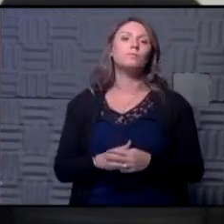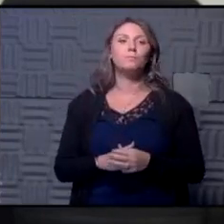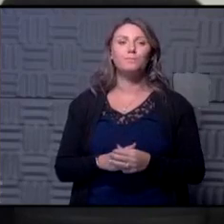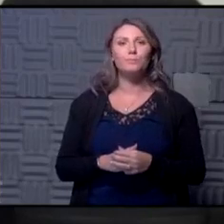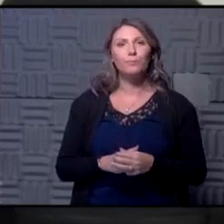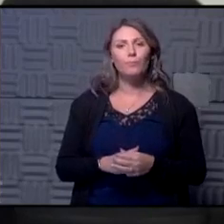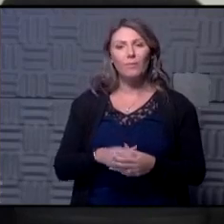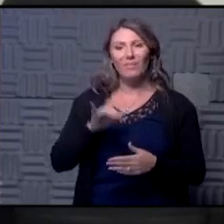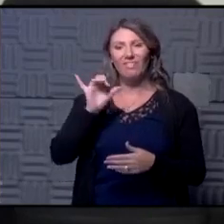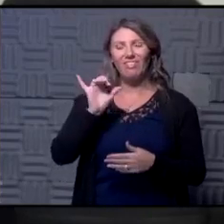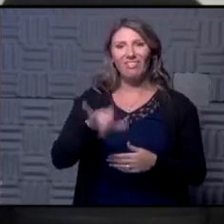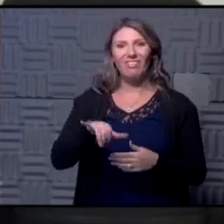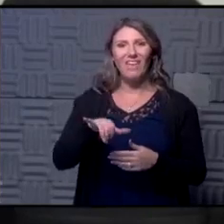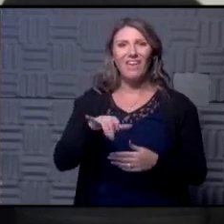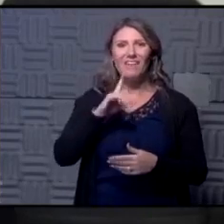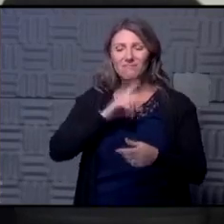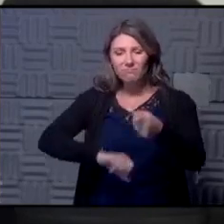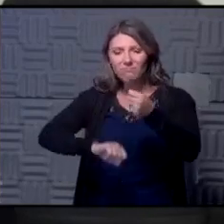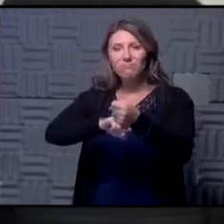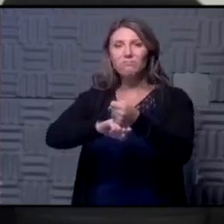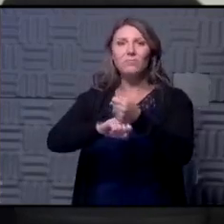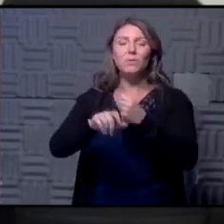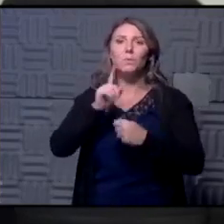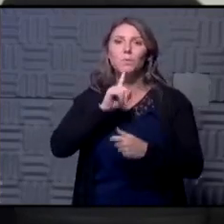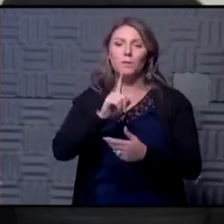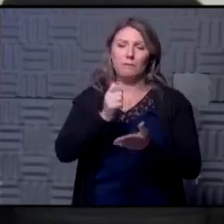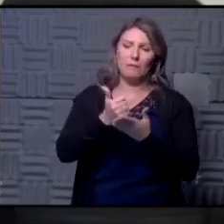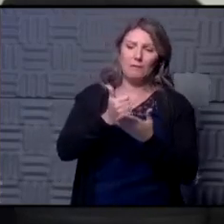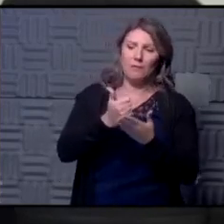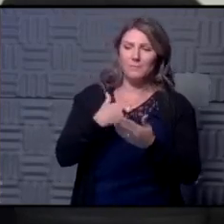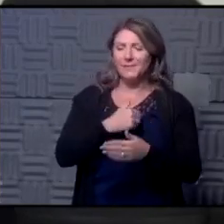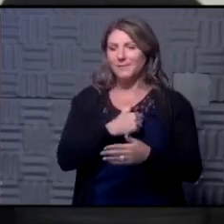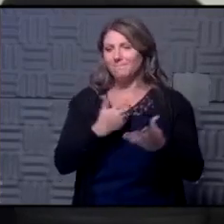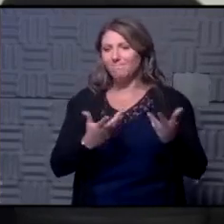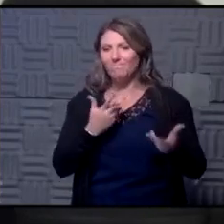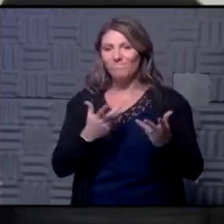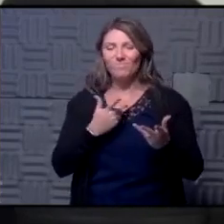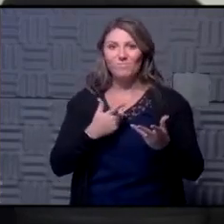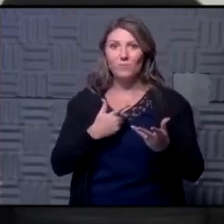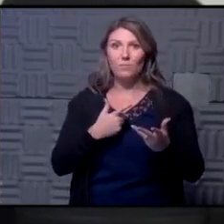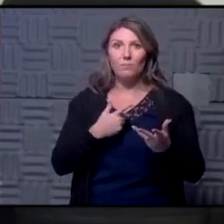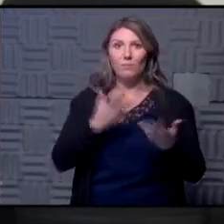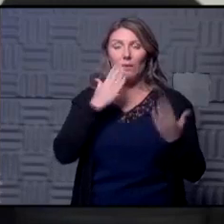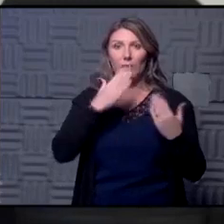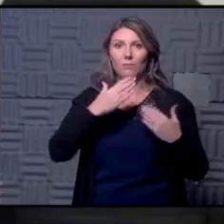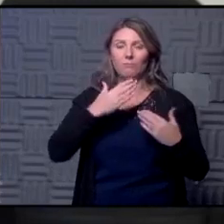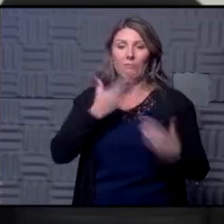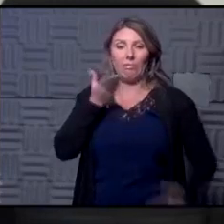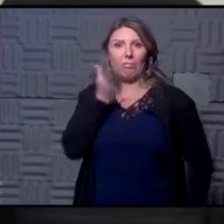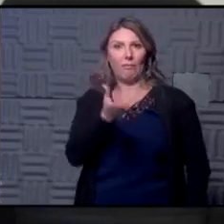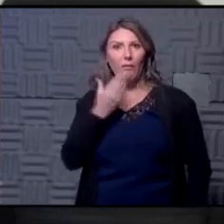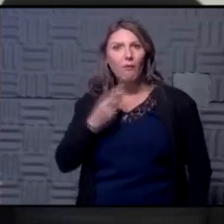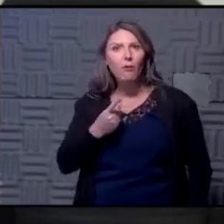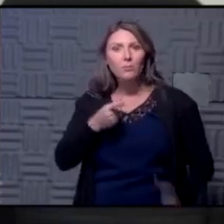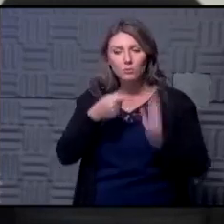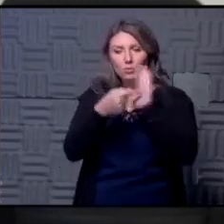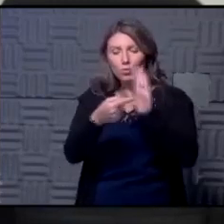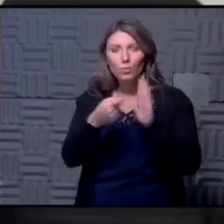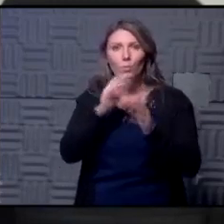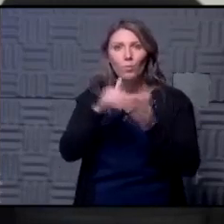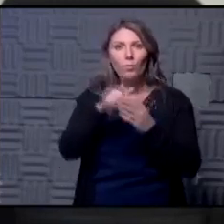this campaign really helps keep us kind of keep the front and center that we all need to take an individual